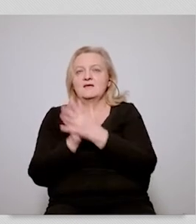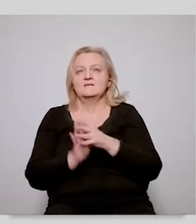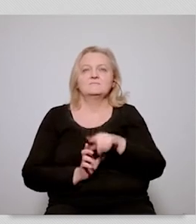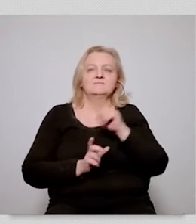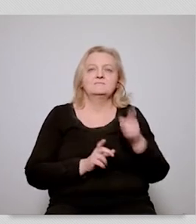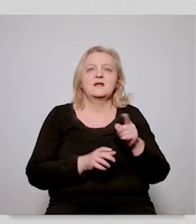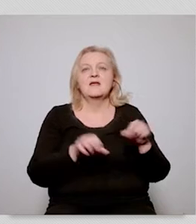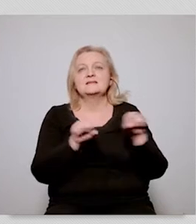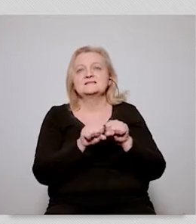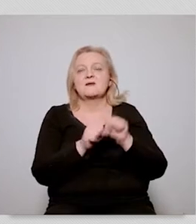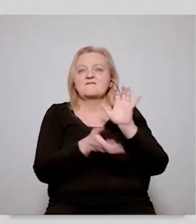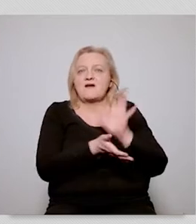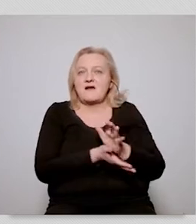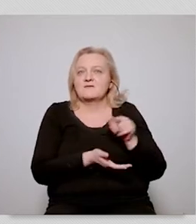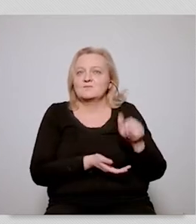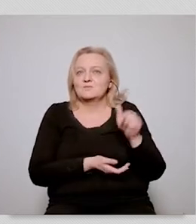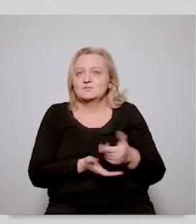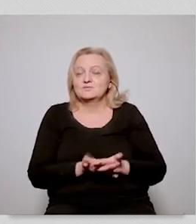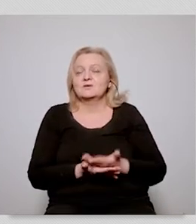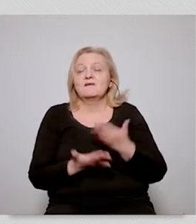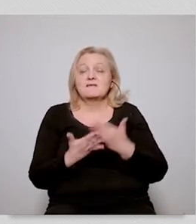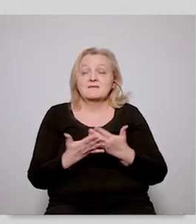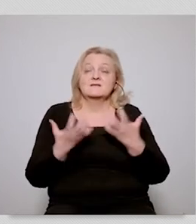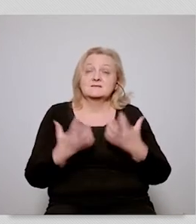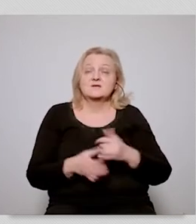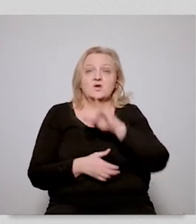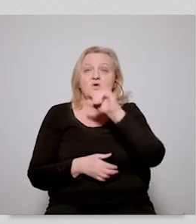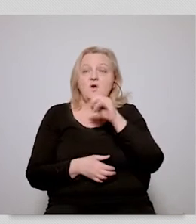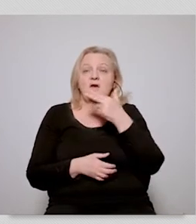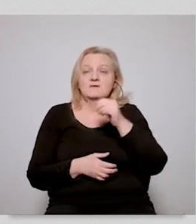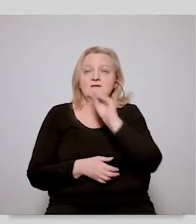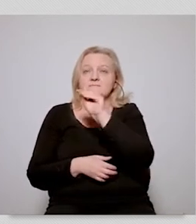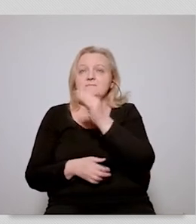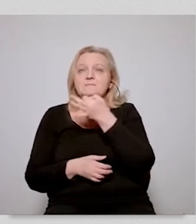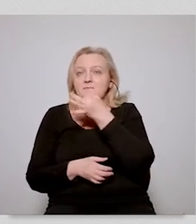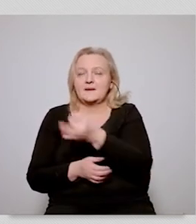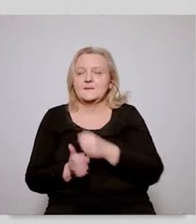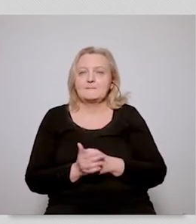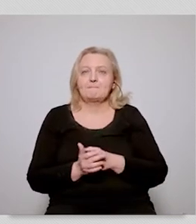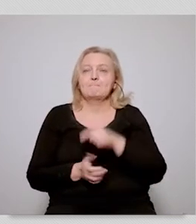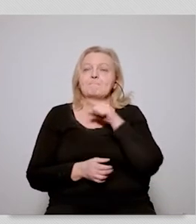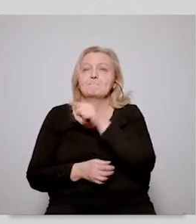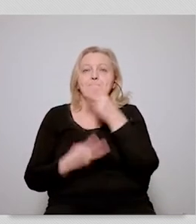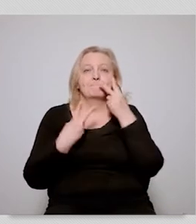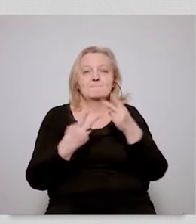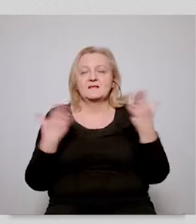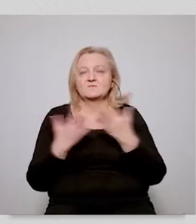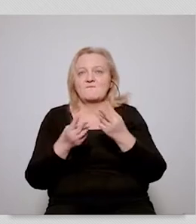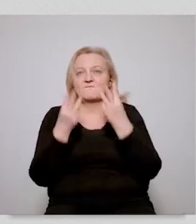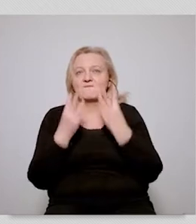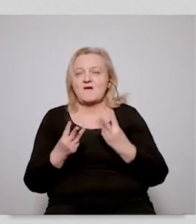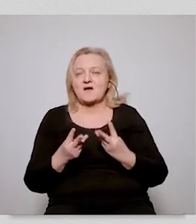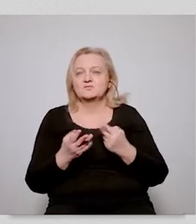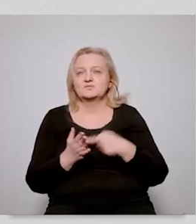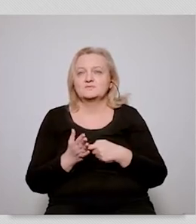one between green transition and justice or just and fair nature of the transition